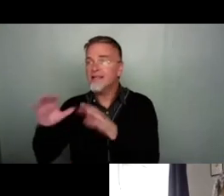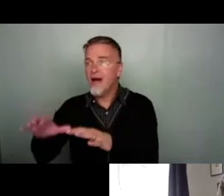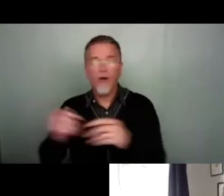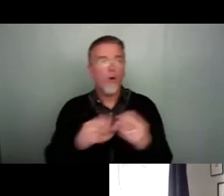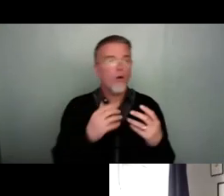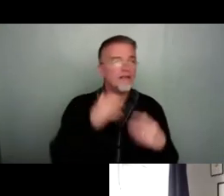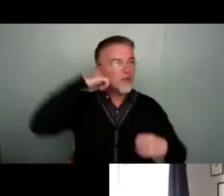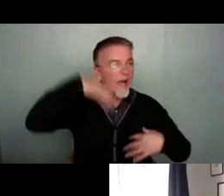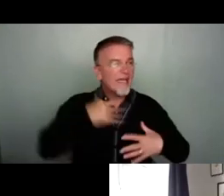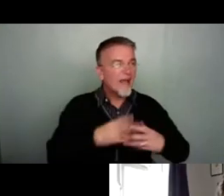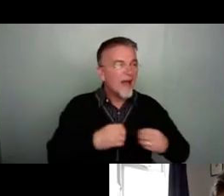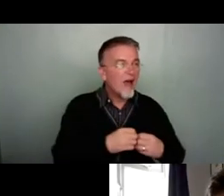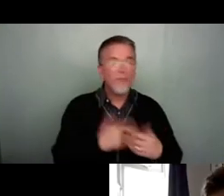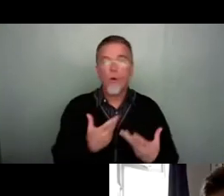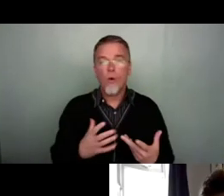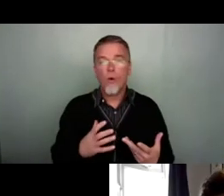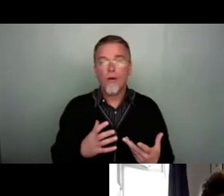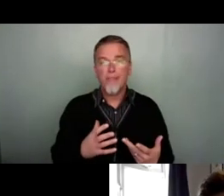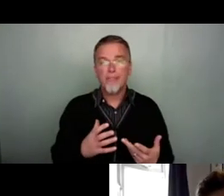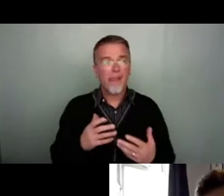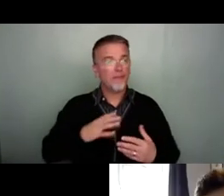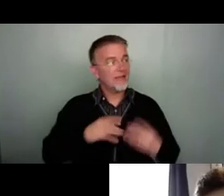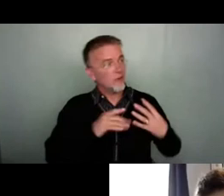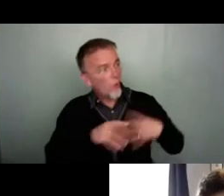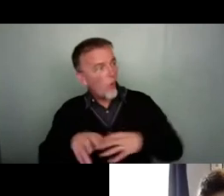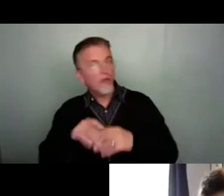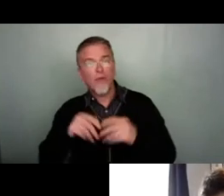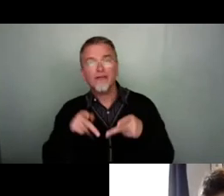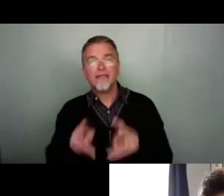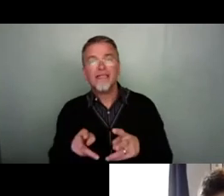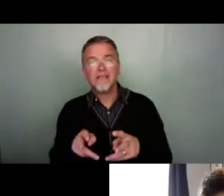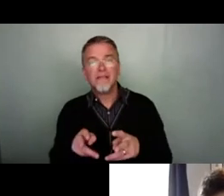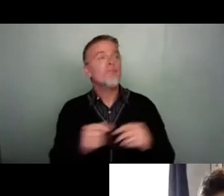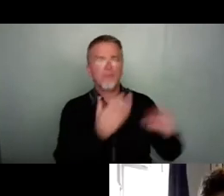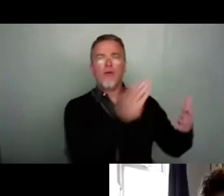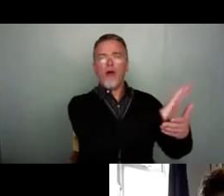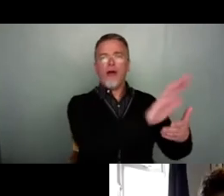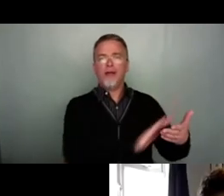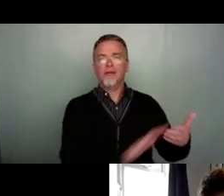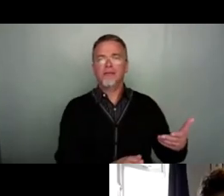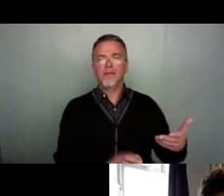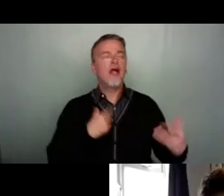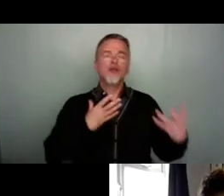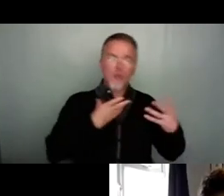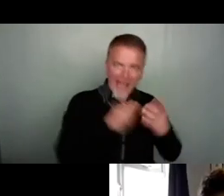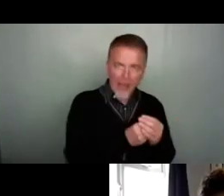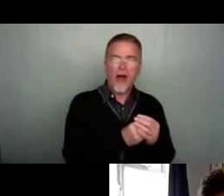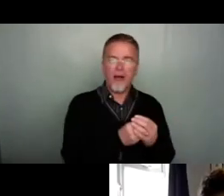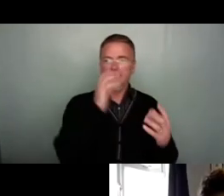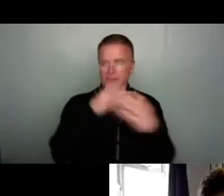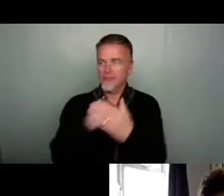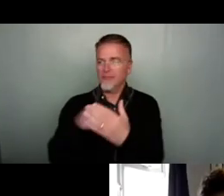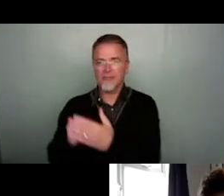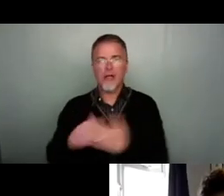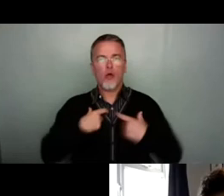club or about to promenade the streets. Um, that being together as humans is so necessary for all of our